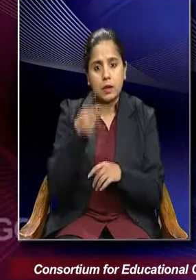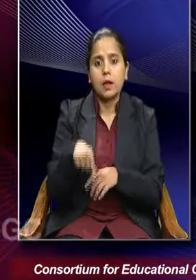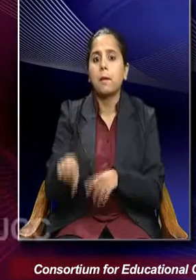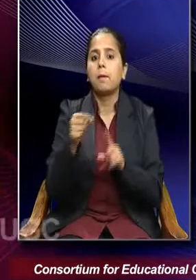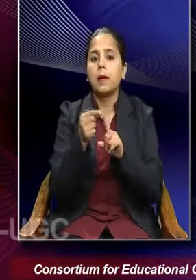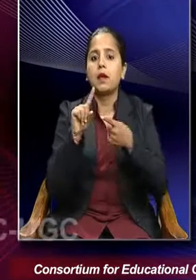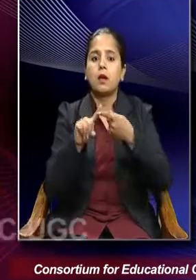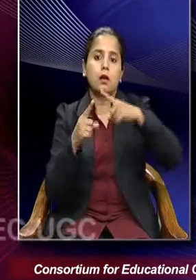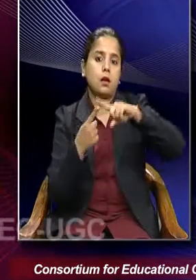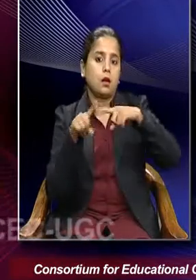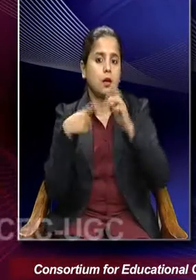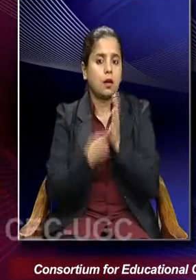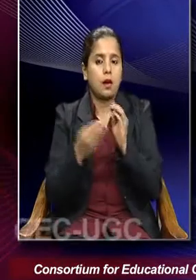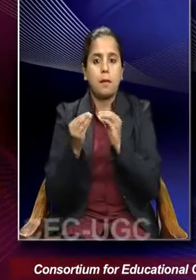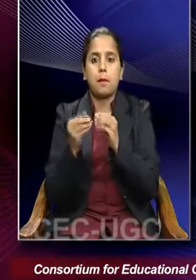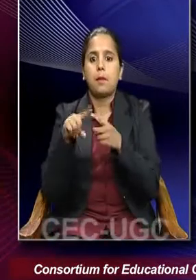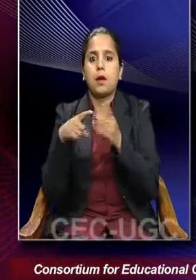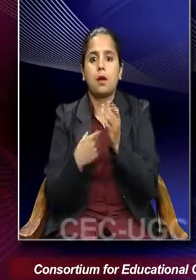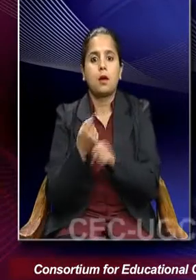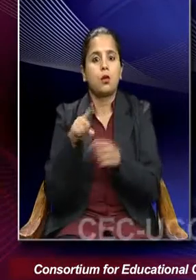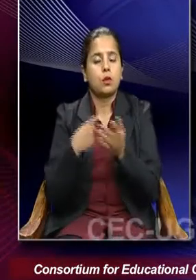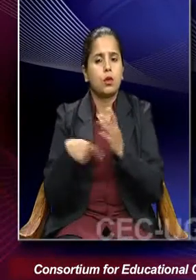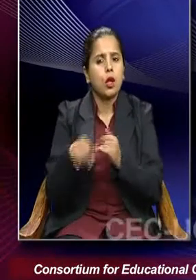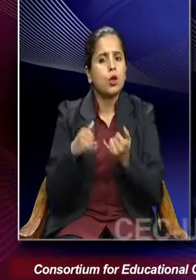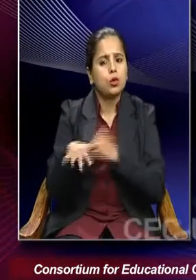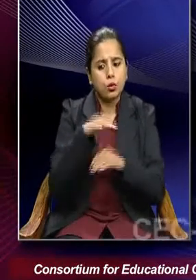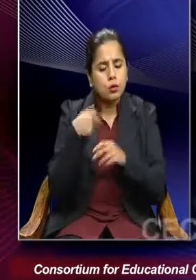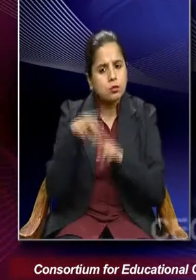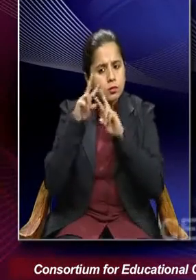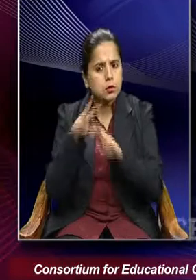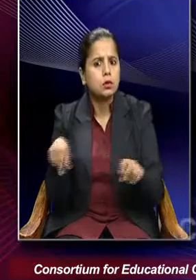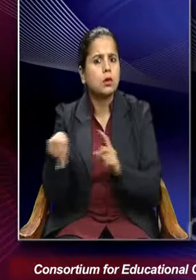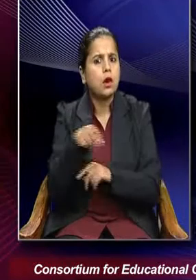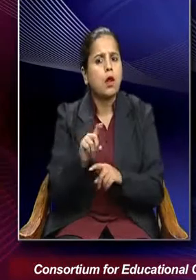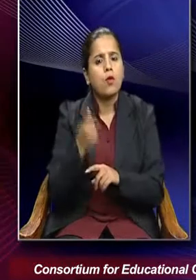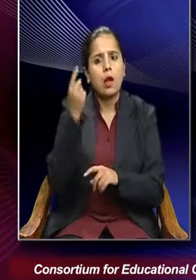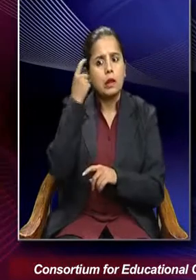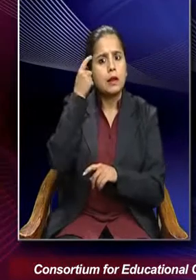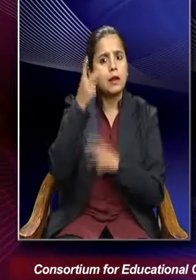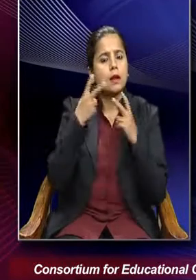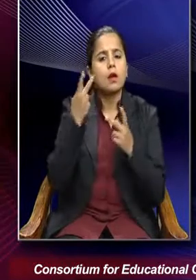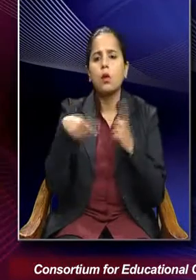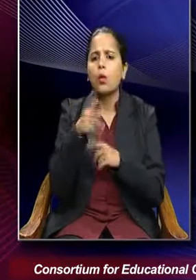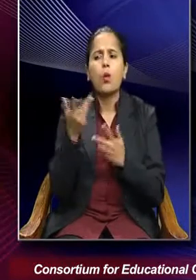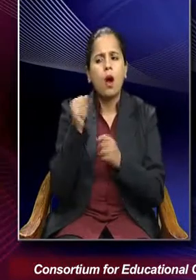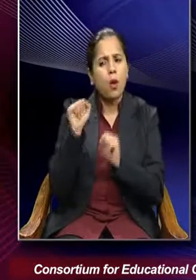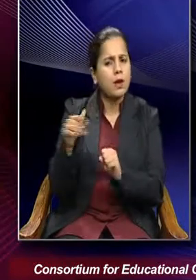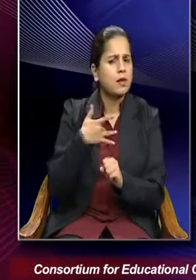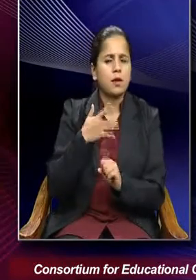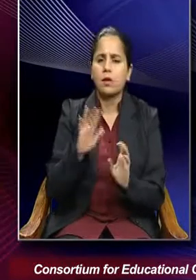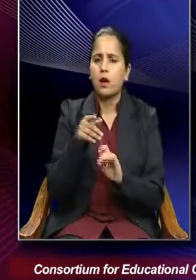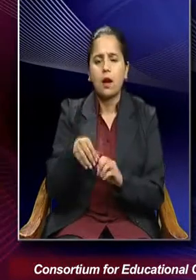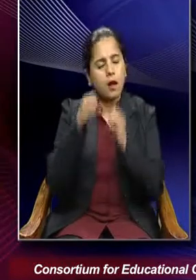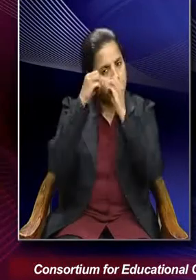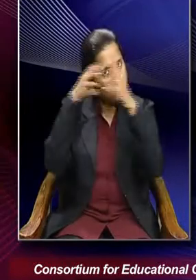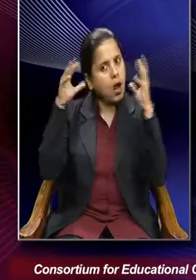Berger the first wisdom of sociology is that things are not what they seem. This is the imagination that